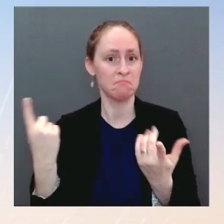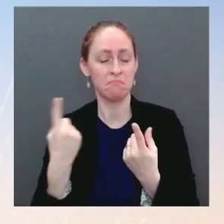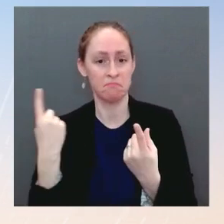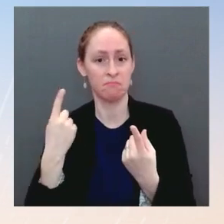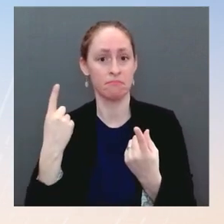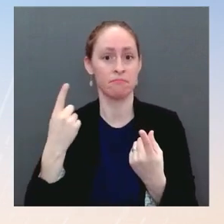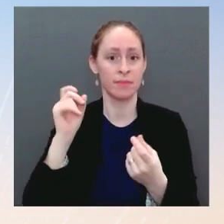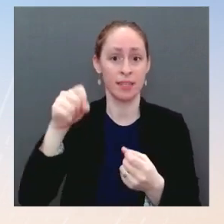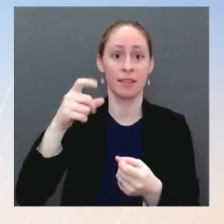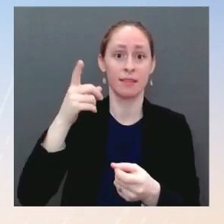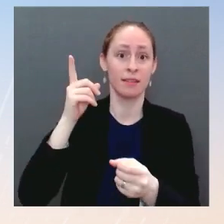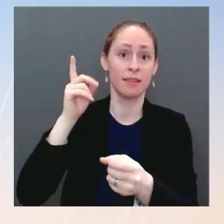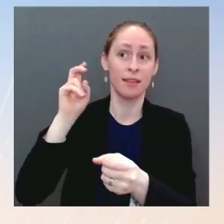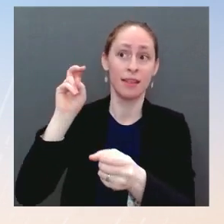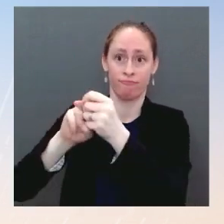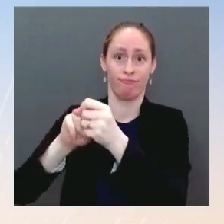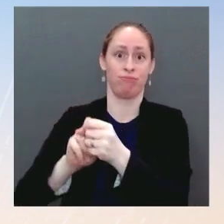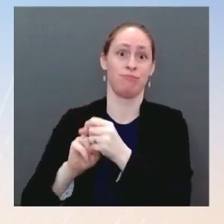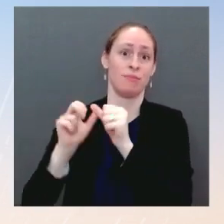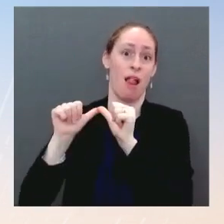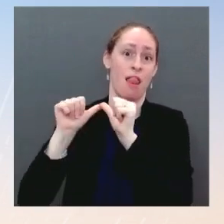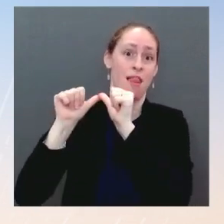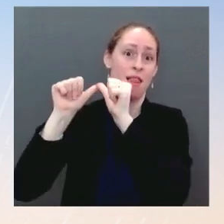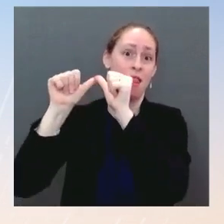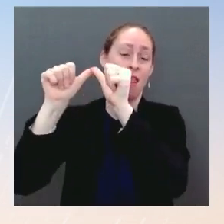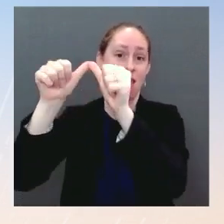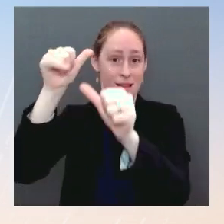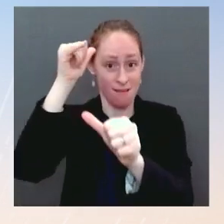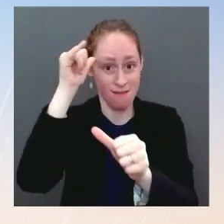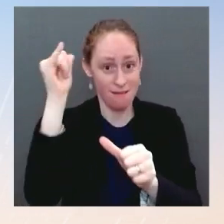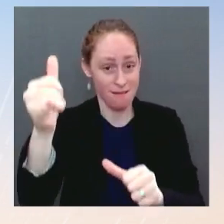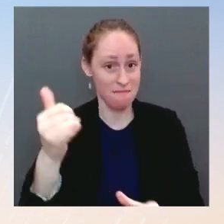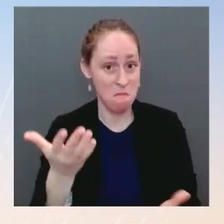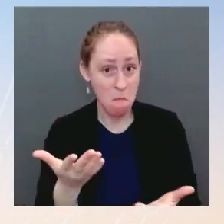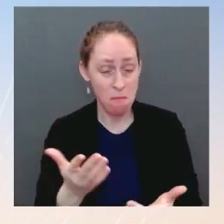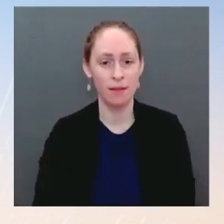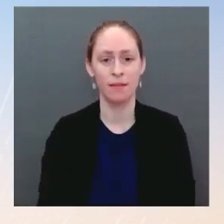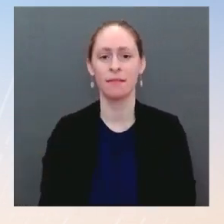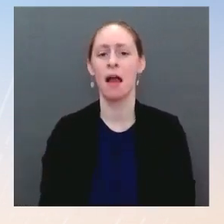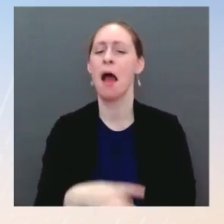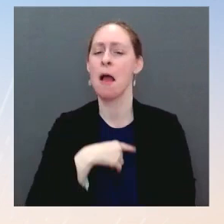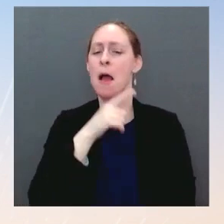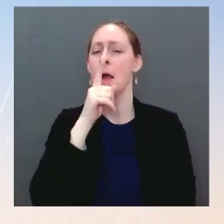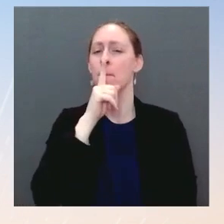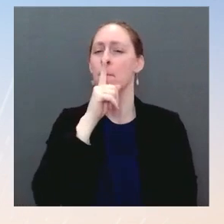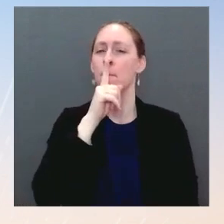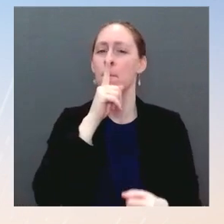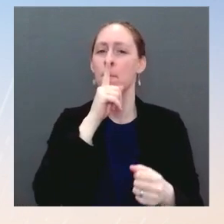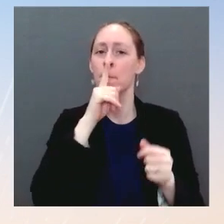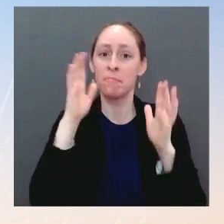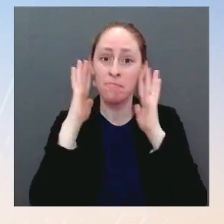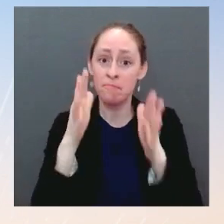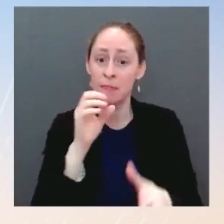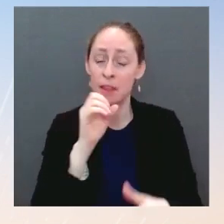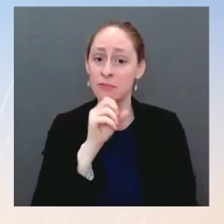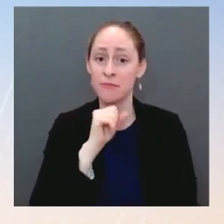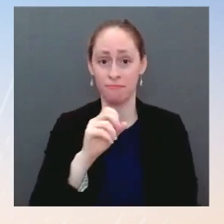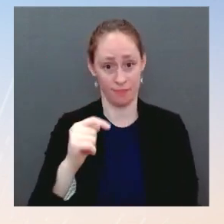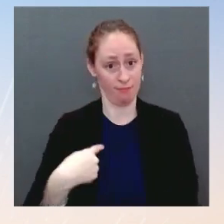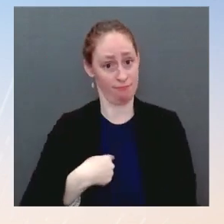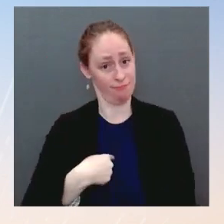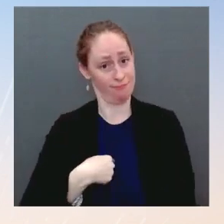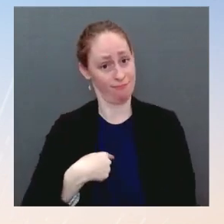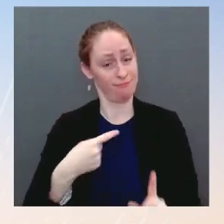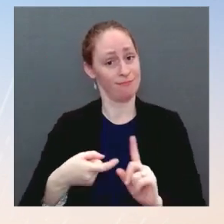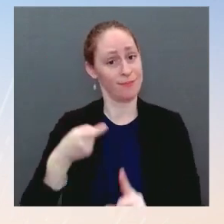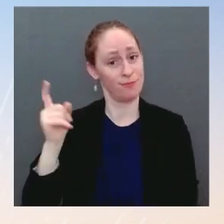this. As a proud state school graduate myself and the President, as you know, is not a graduate of an Ivy League school. He has also